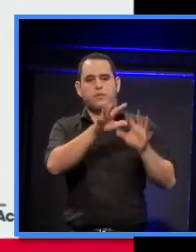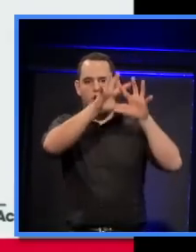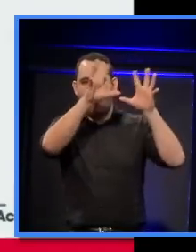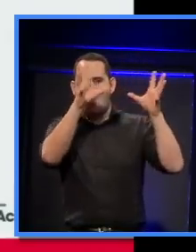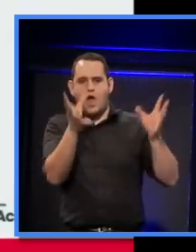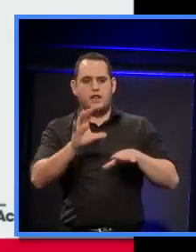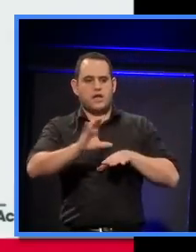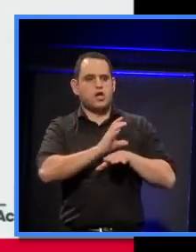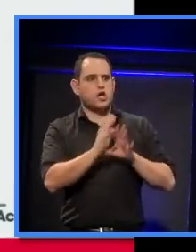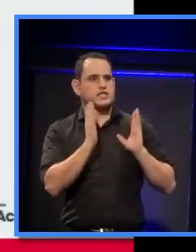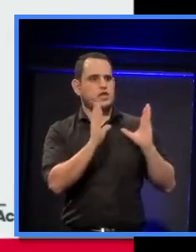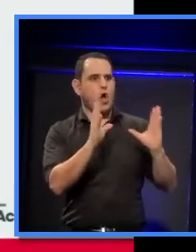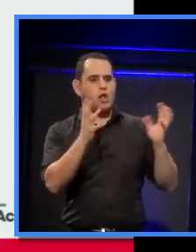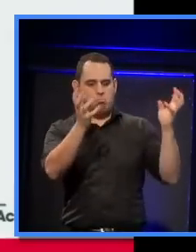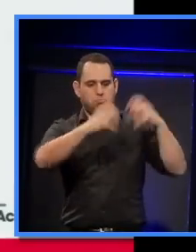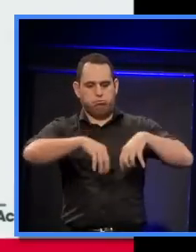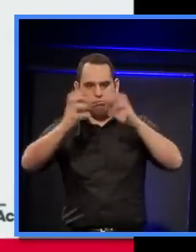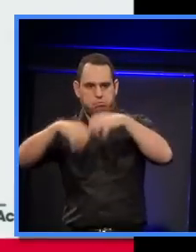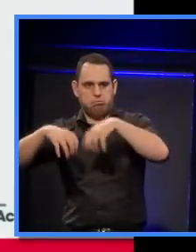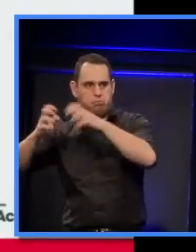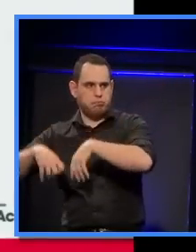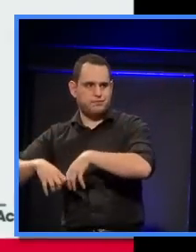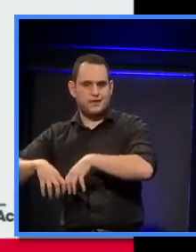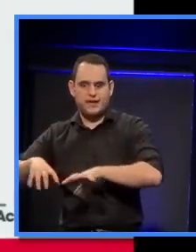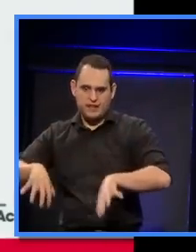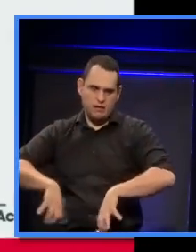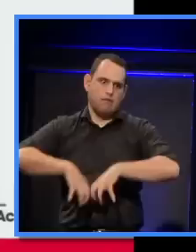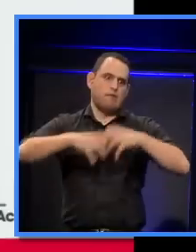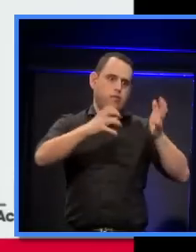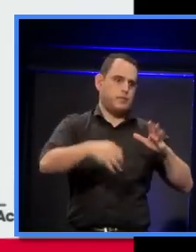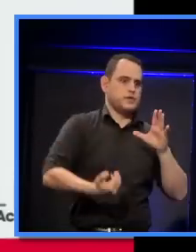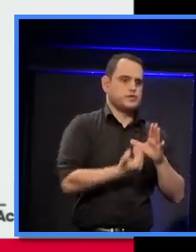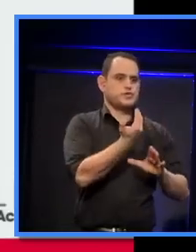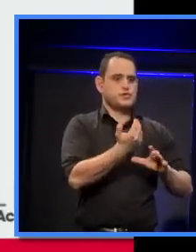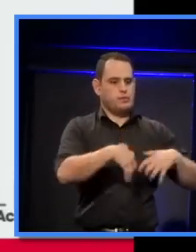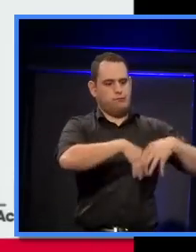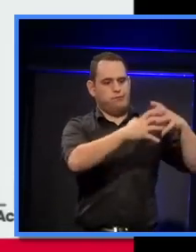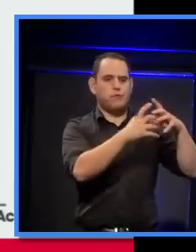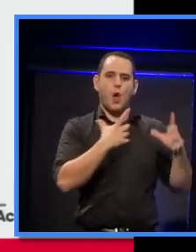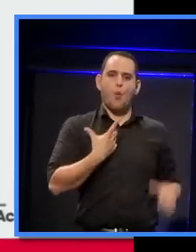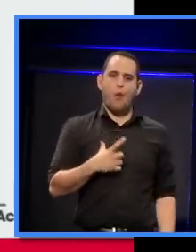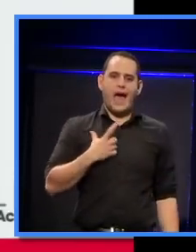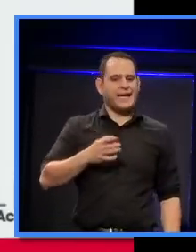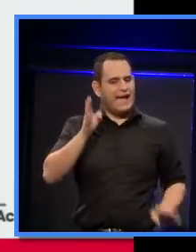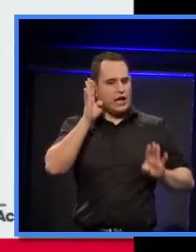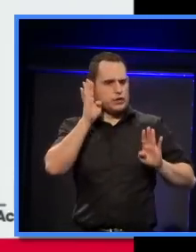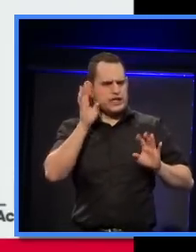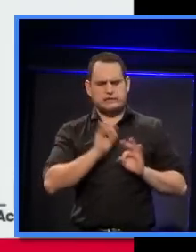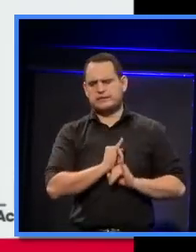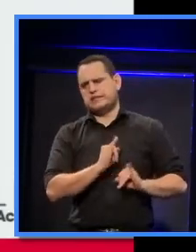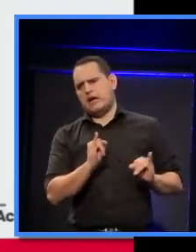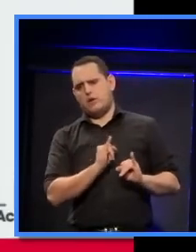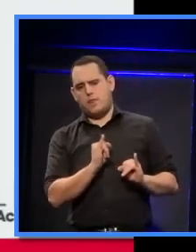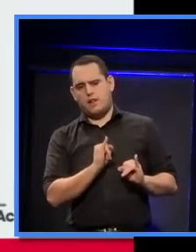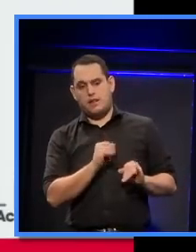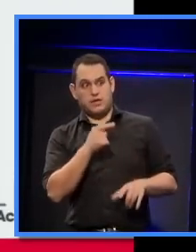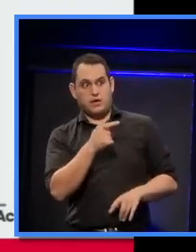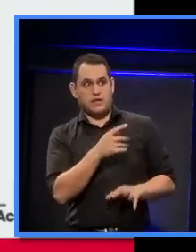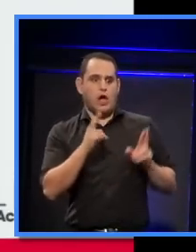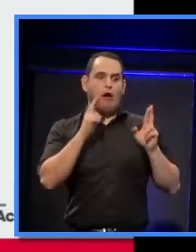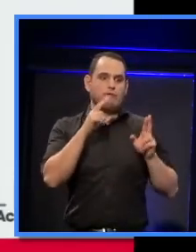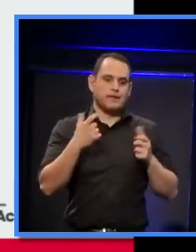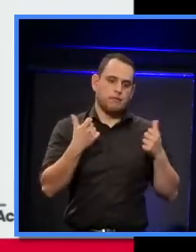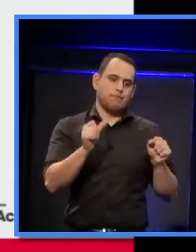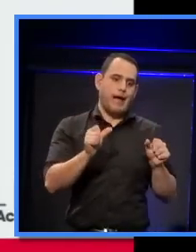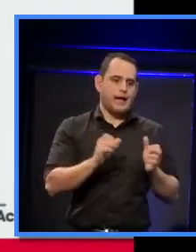world that have basically been demolished and rebuilt because of their poor acoustics. And so, we're hoping that this initial